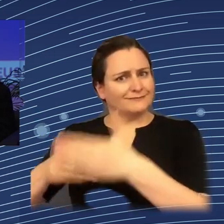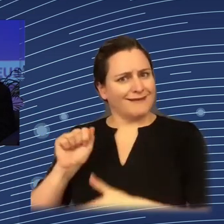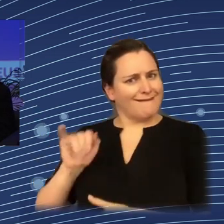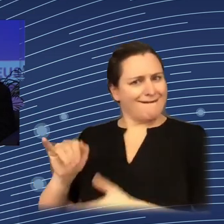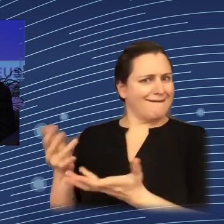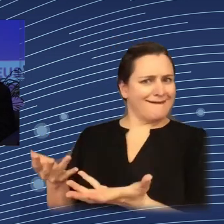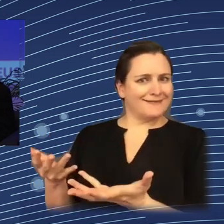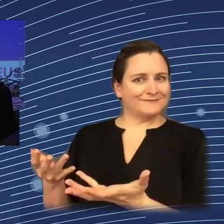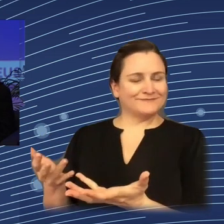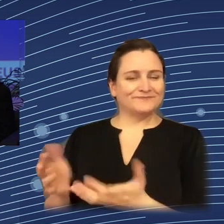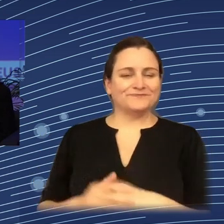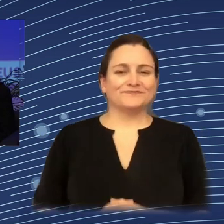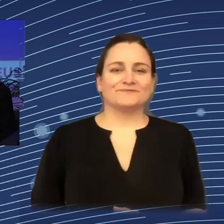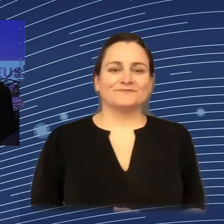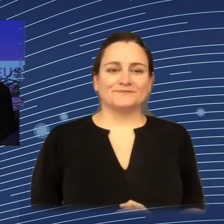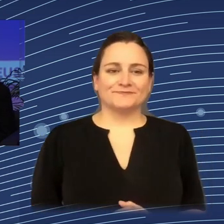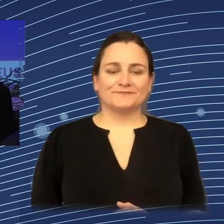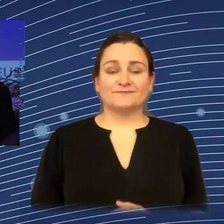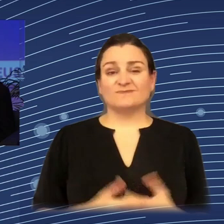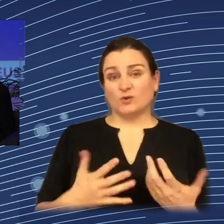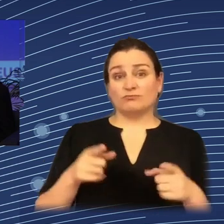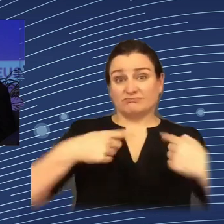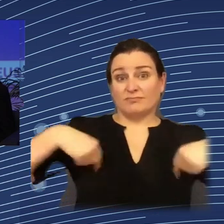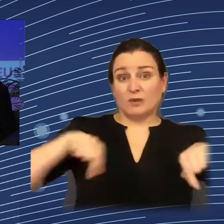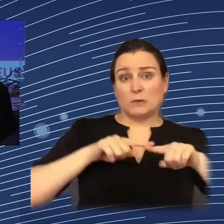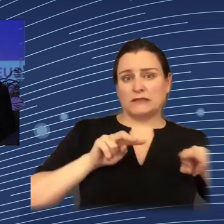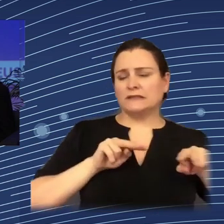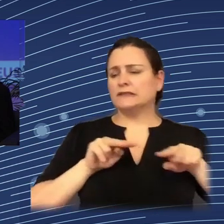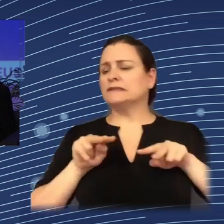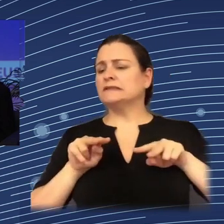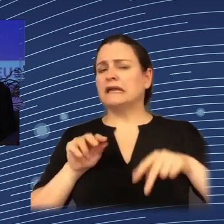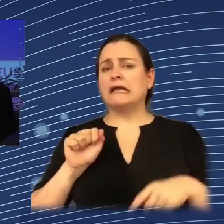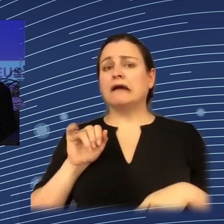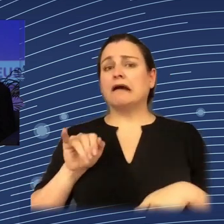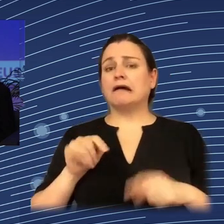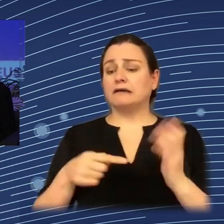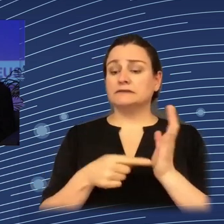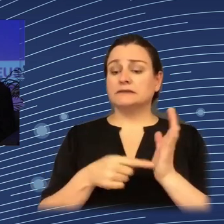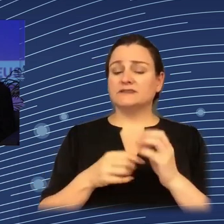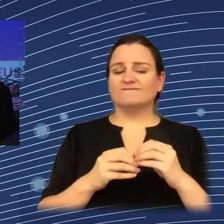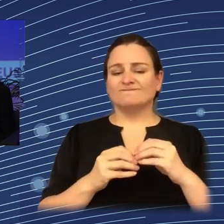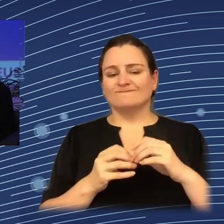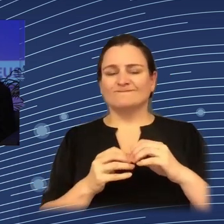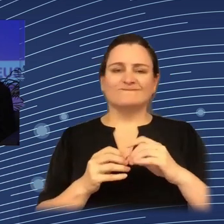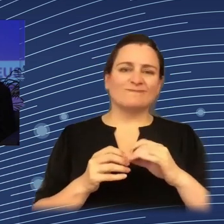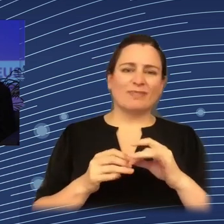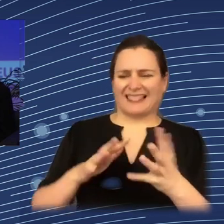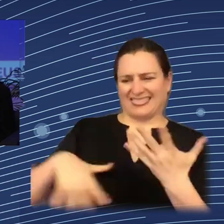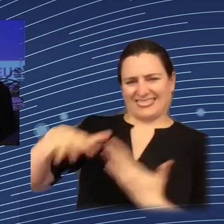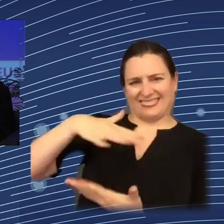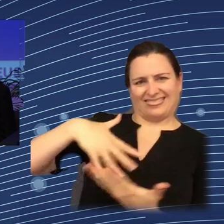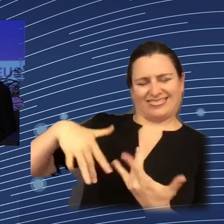thinking about it as a very messy and post-it-based process that we don't really know what it's going to